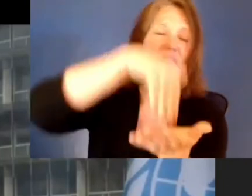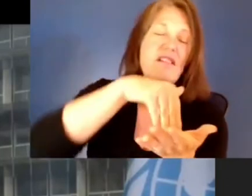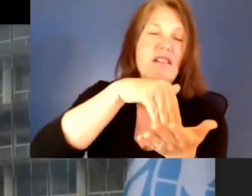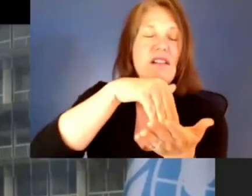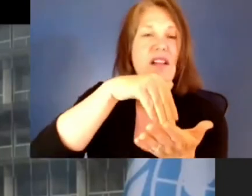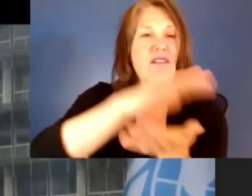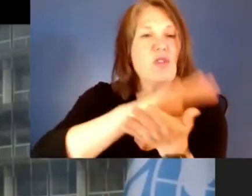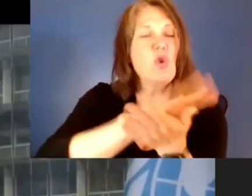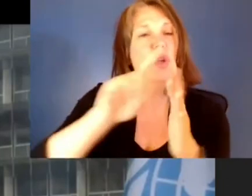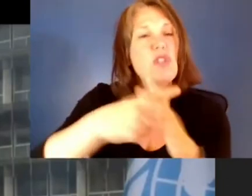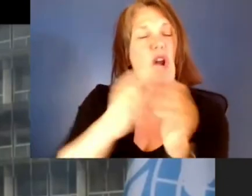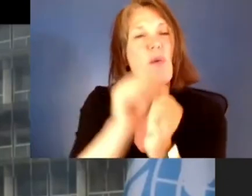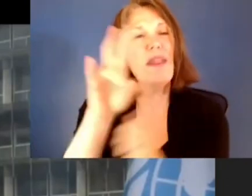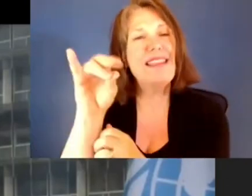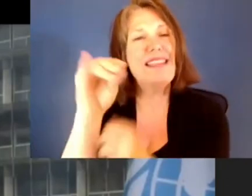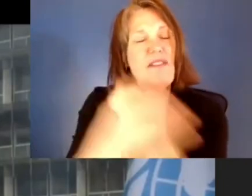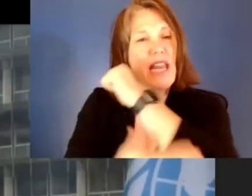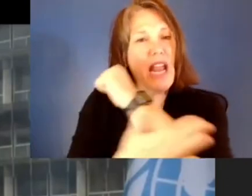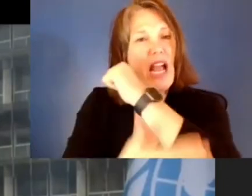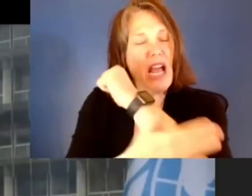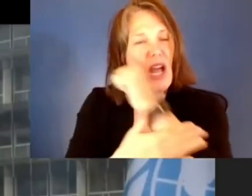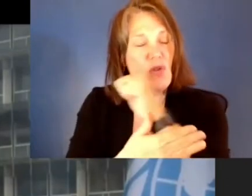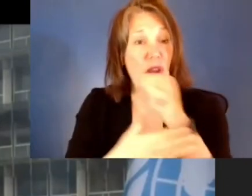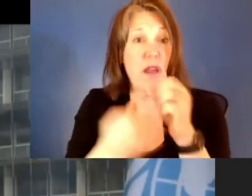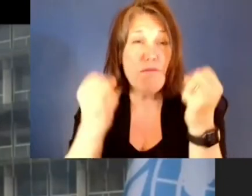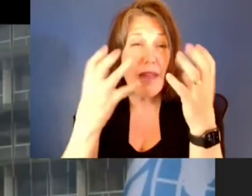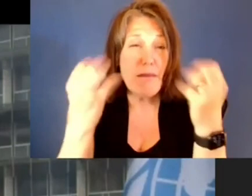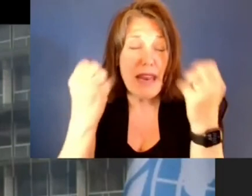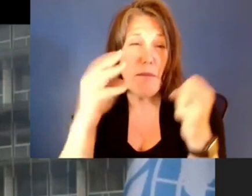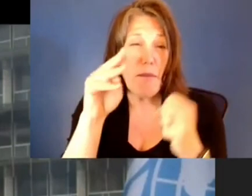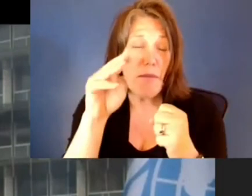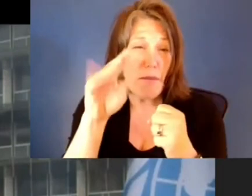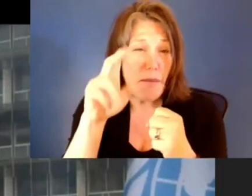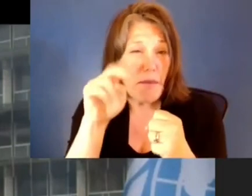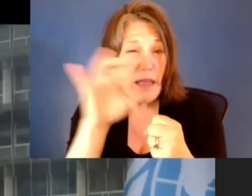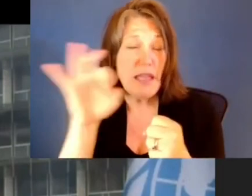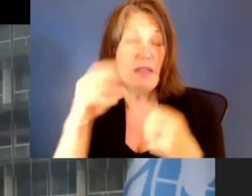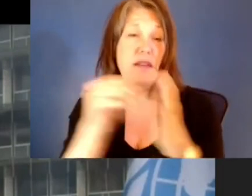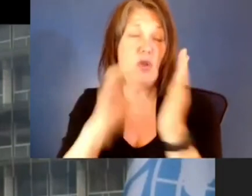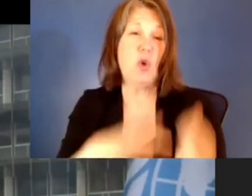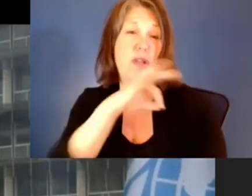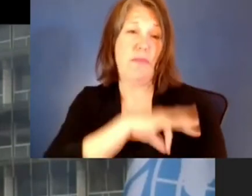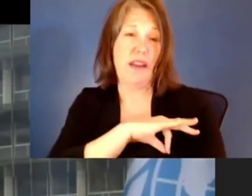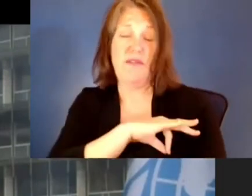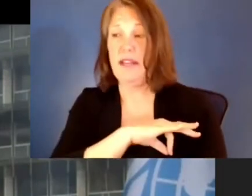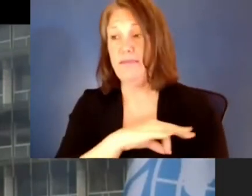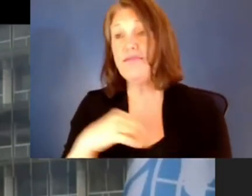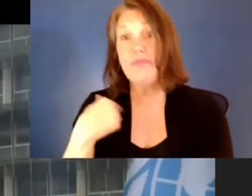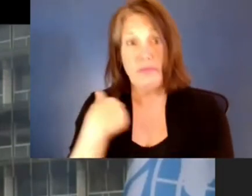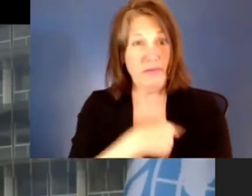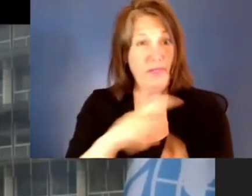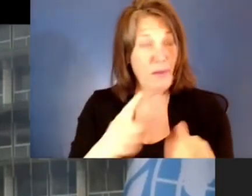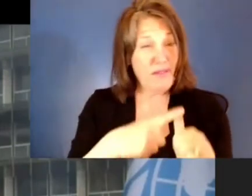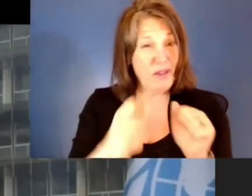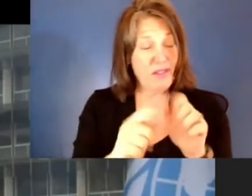millions of pupils and teachers. Firstly, we took action on the educational front to ensure that